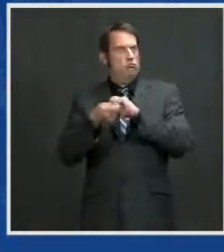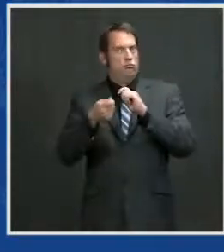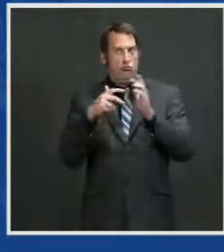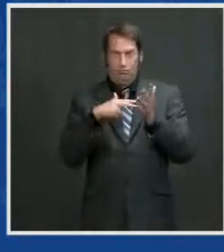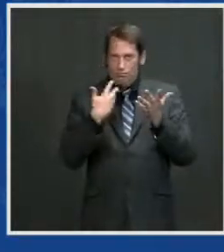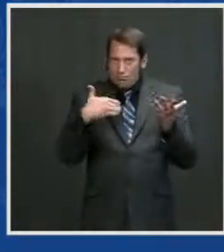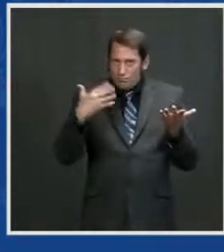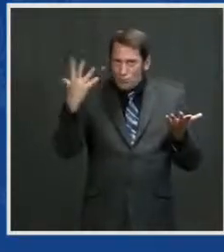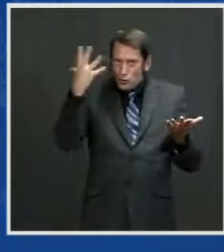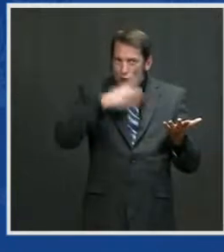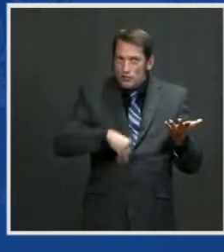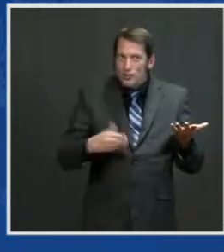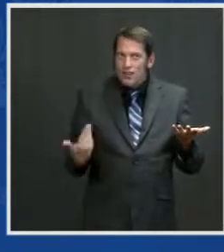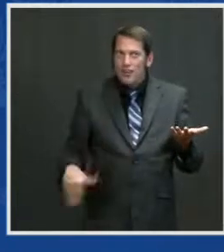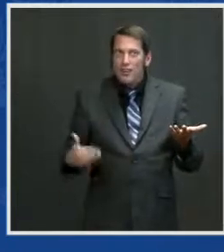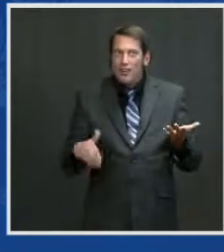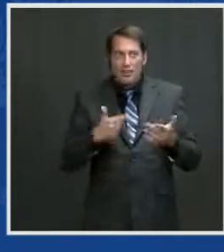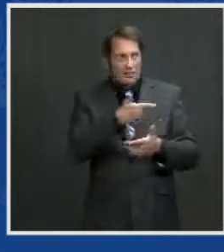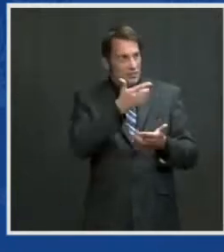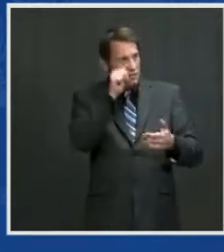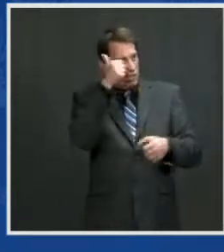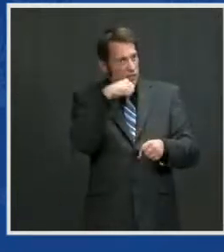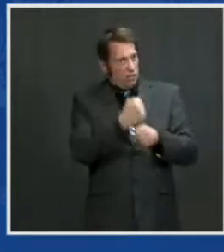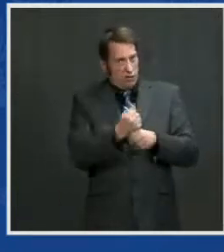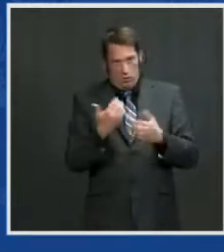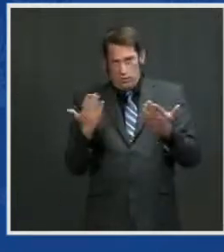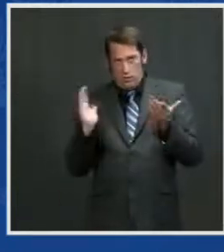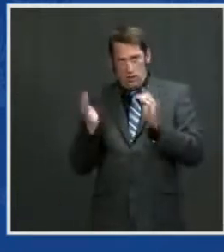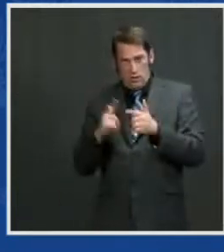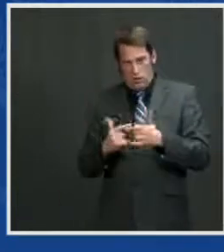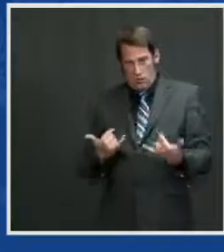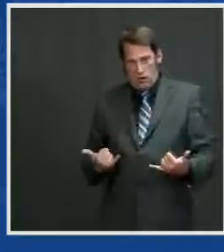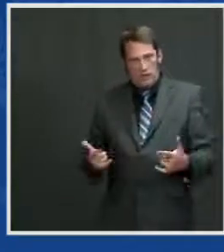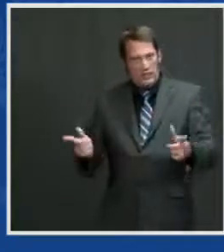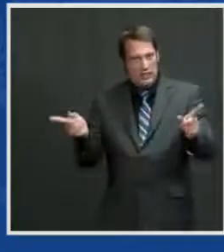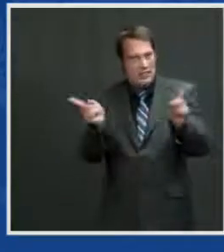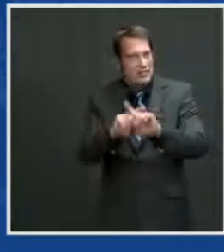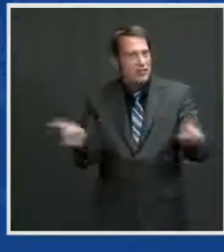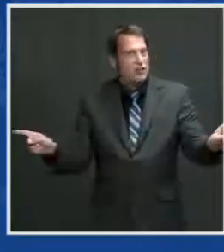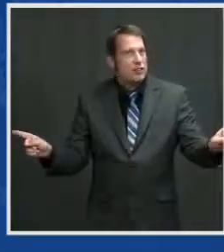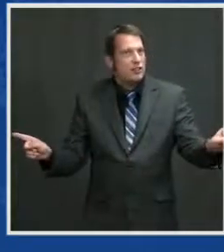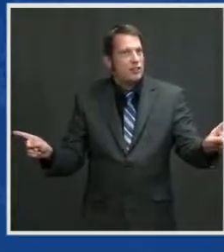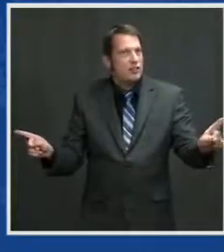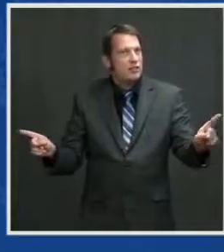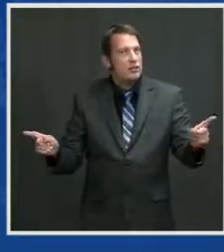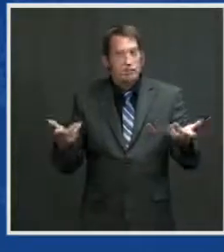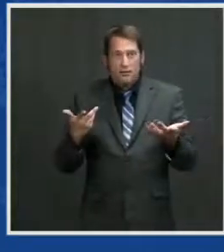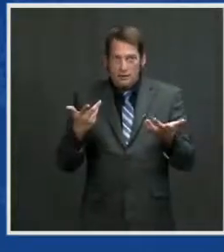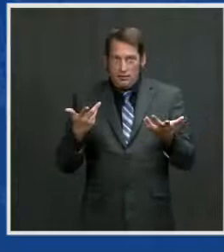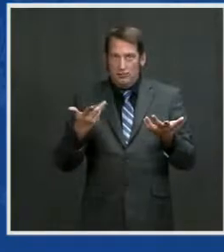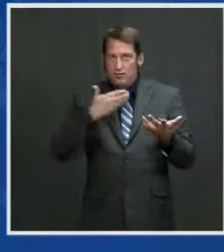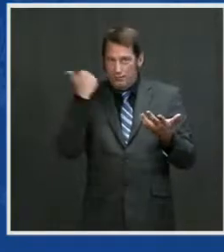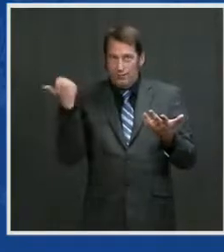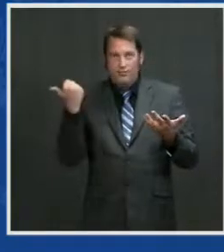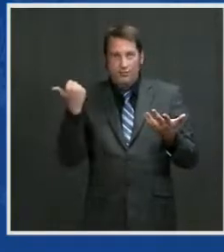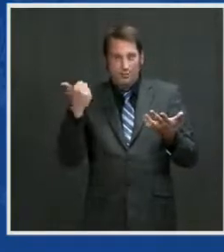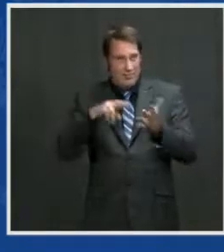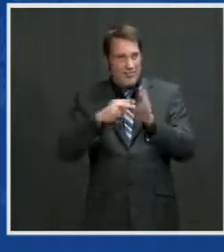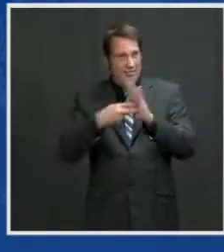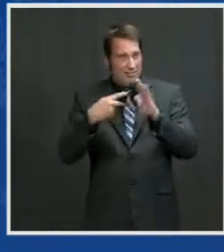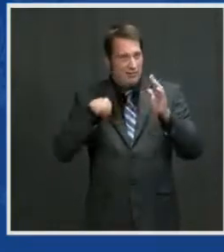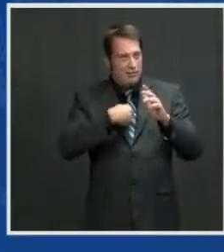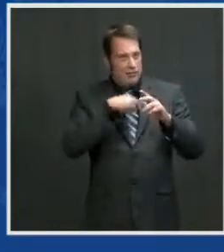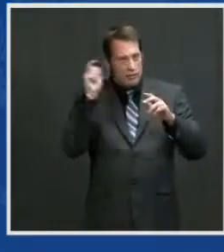ago. Better position, but a different place. We have to build the shared future we seek.